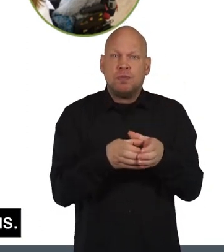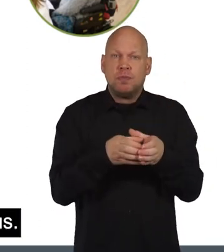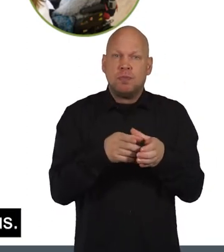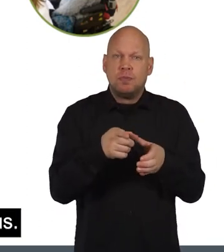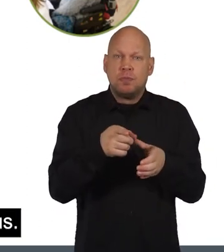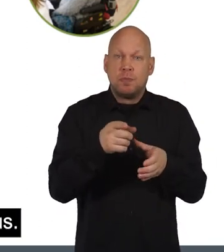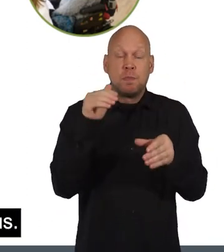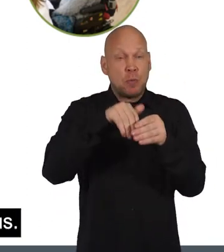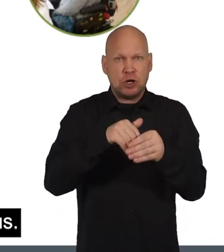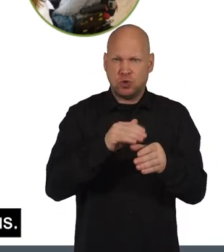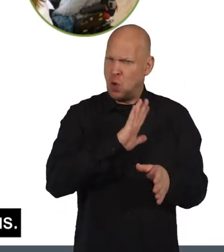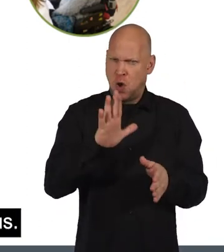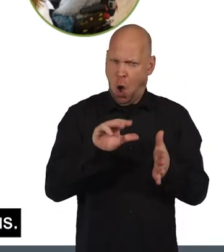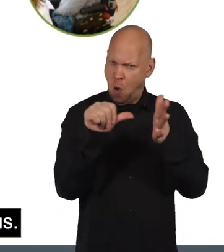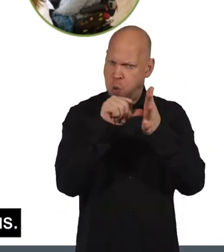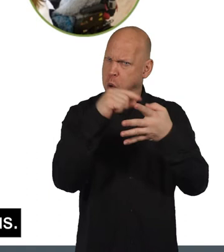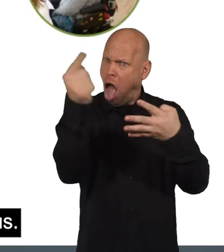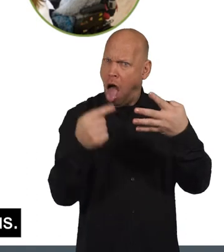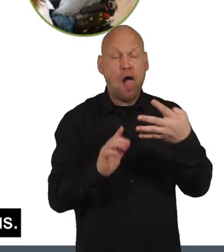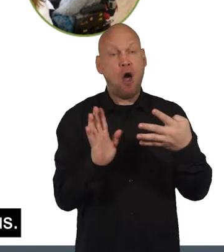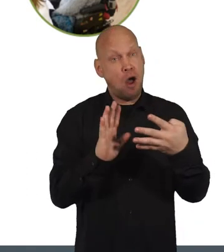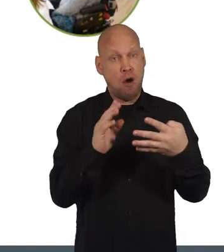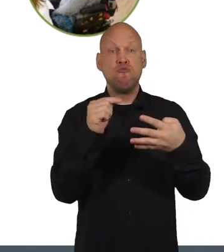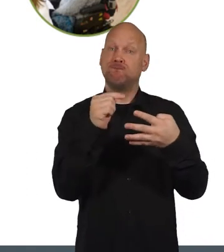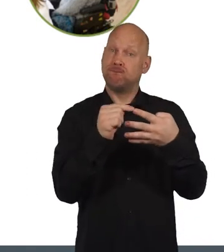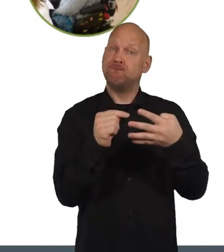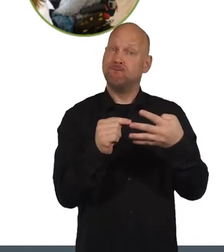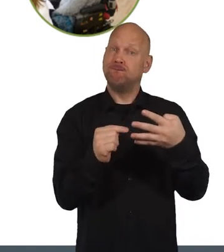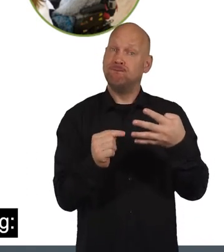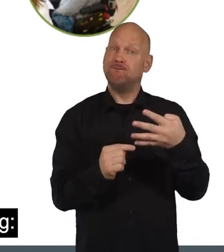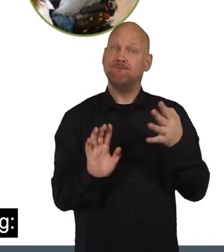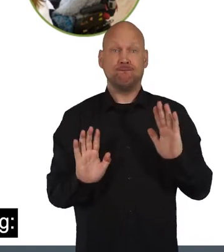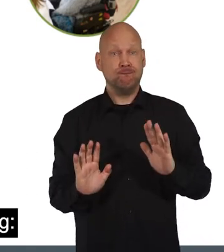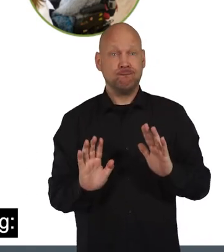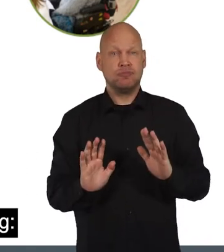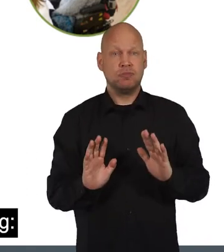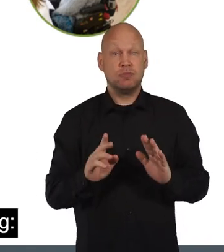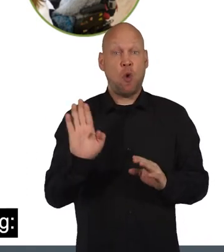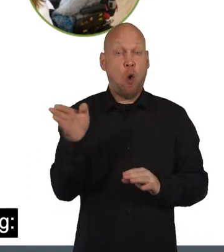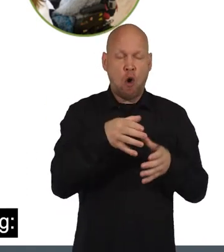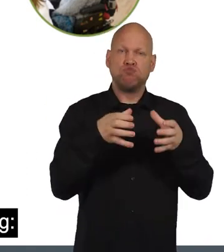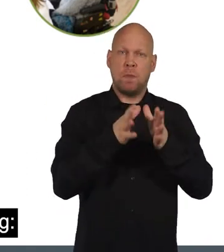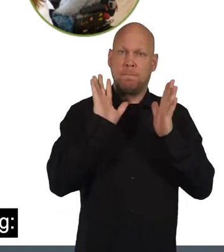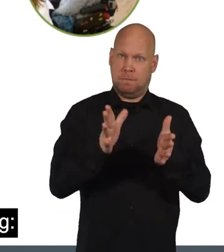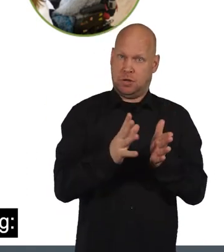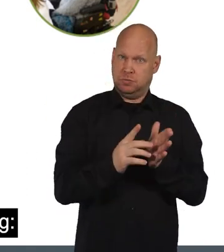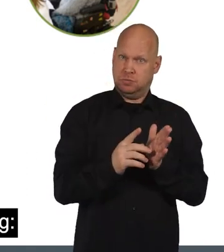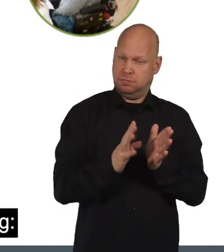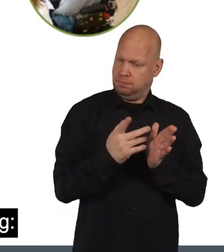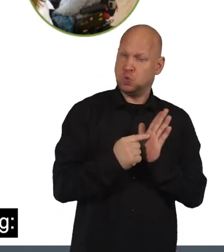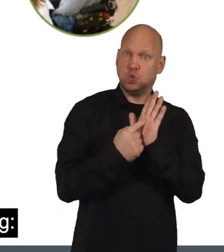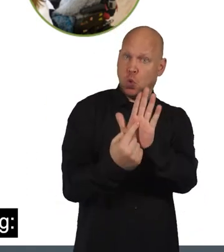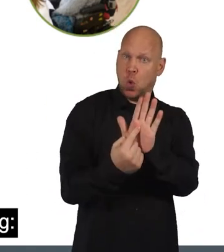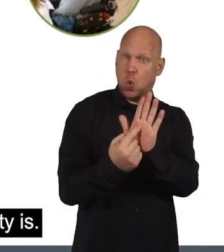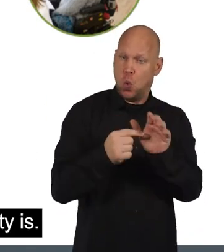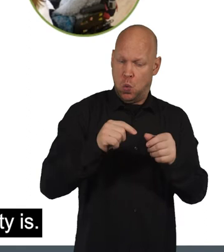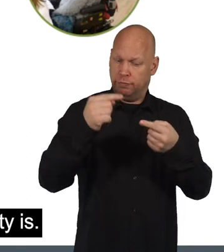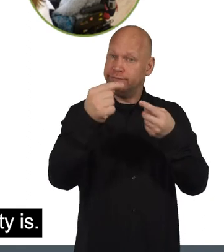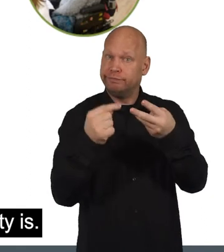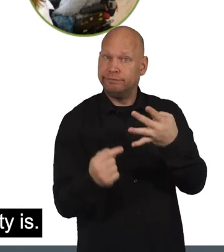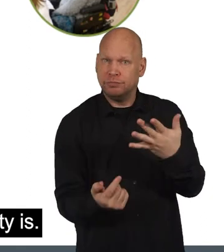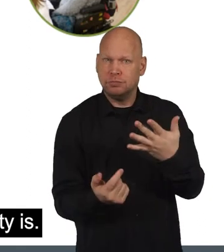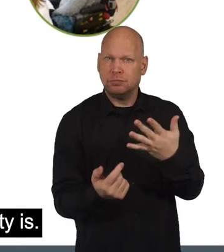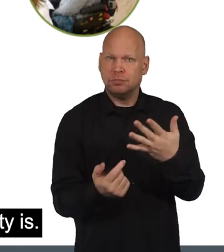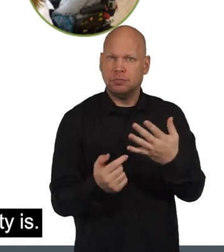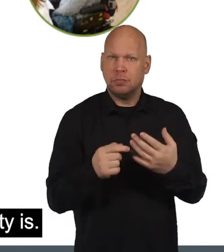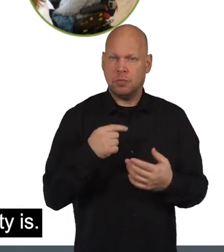make a participation request aren't too strenuous. All your group has to show is the following. You must